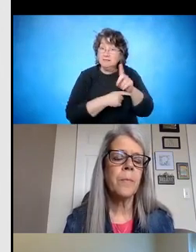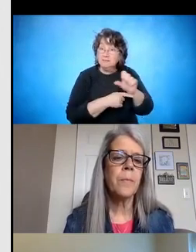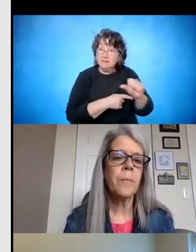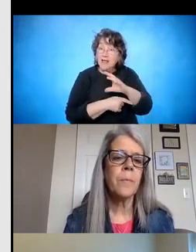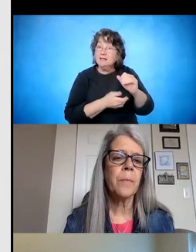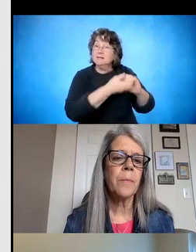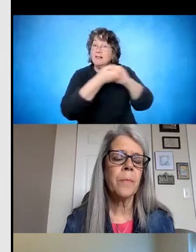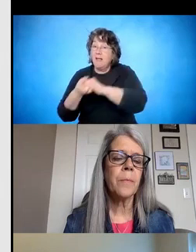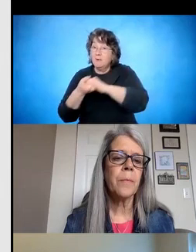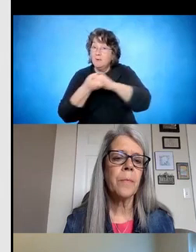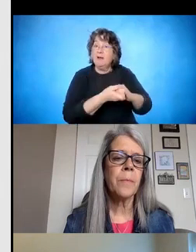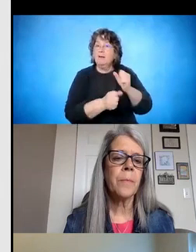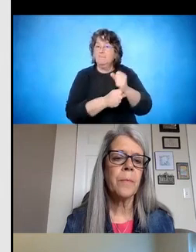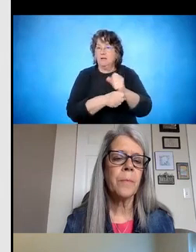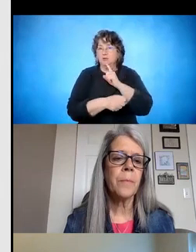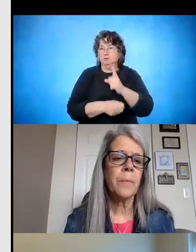like.